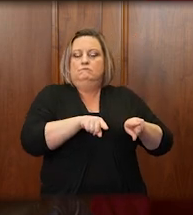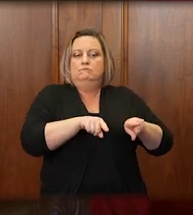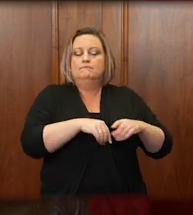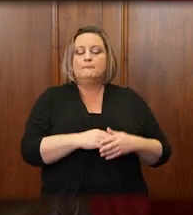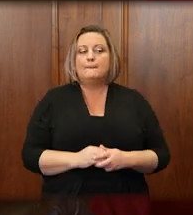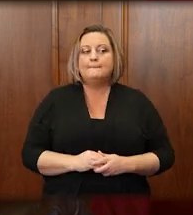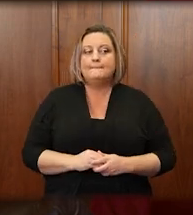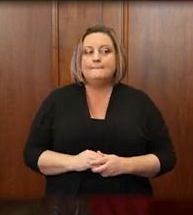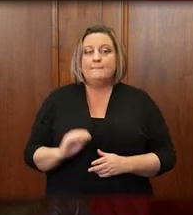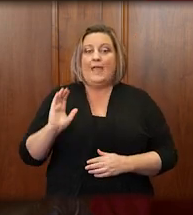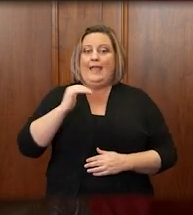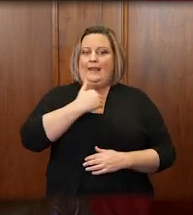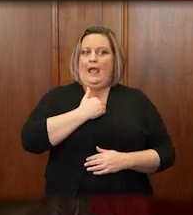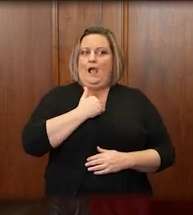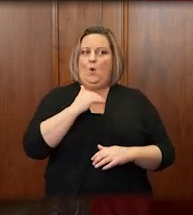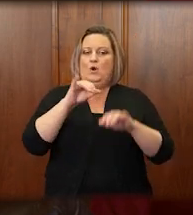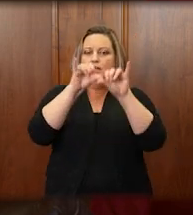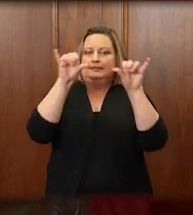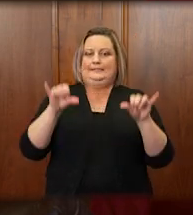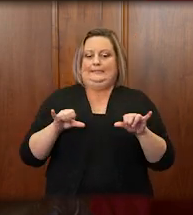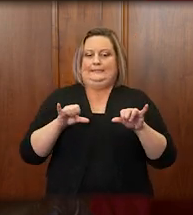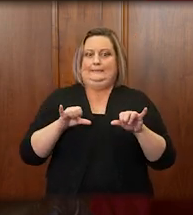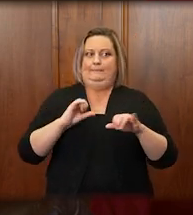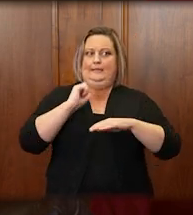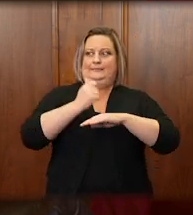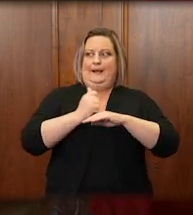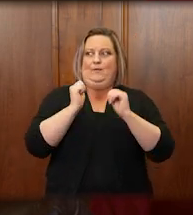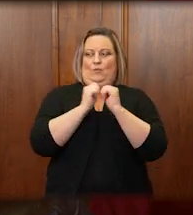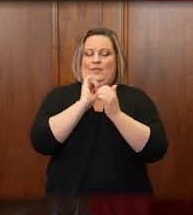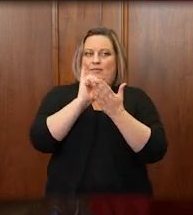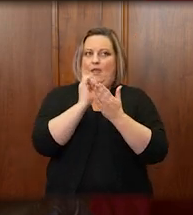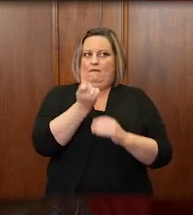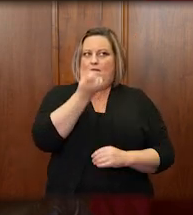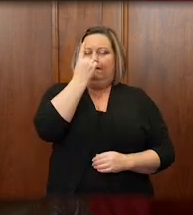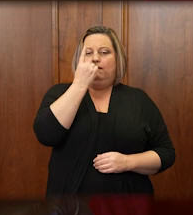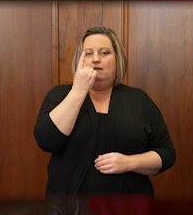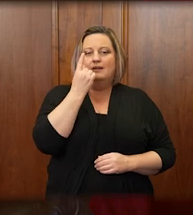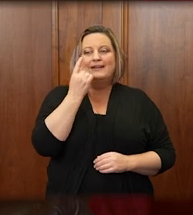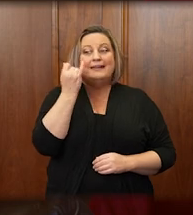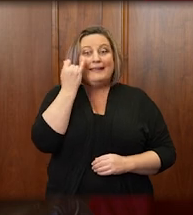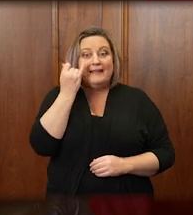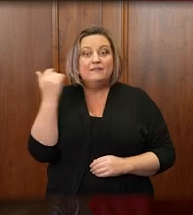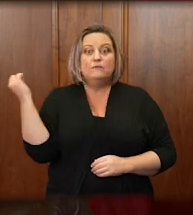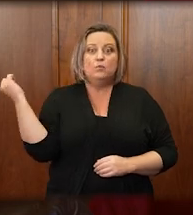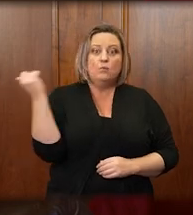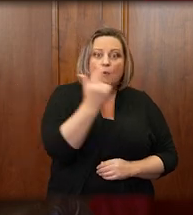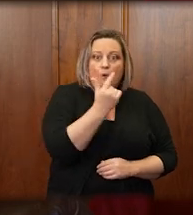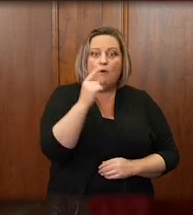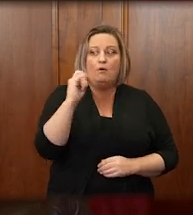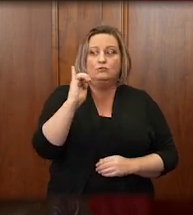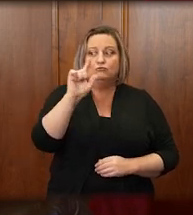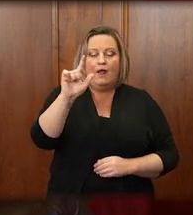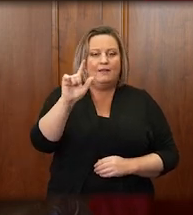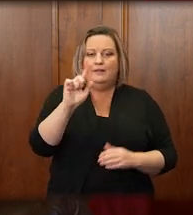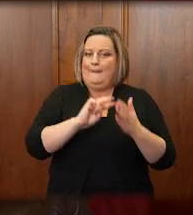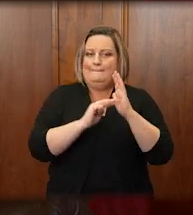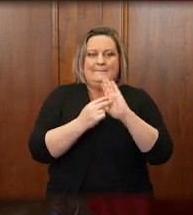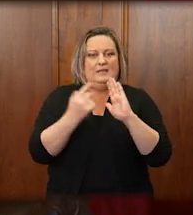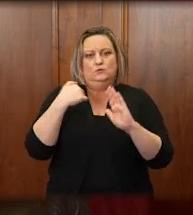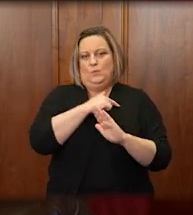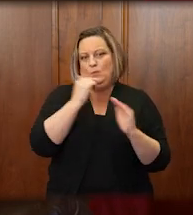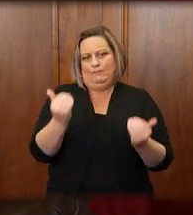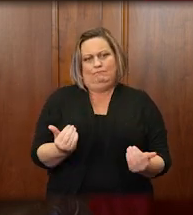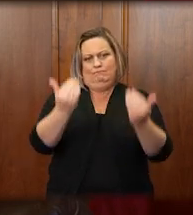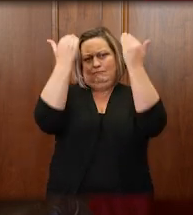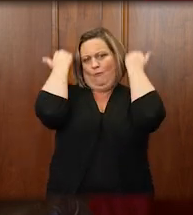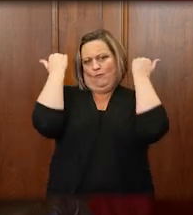around that reality. If every case went to trial, we like every other court system in the country would be overwhelmed.